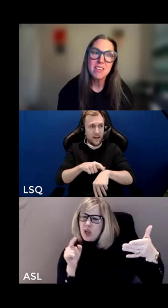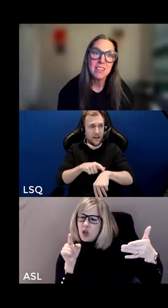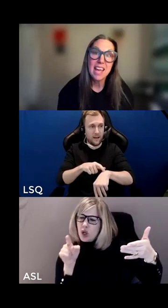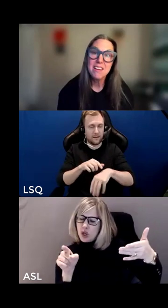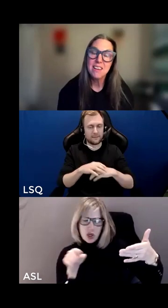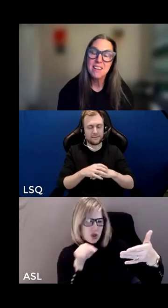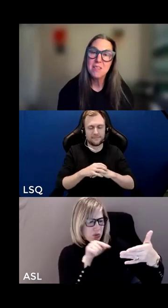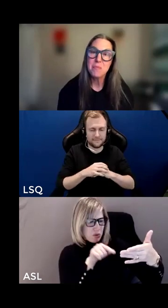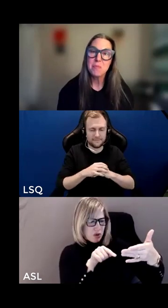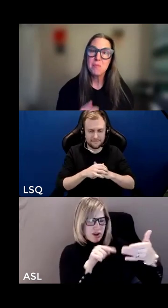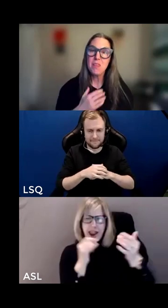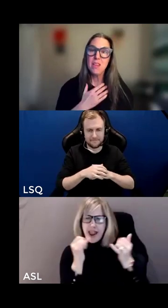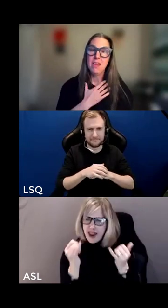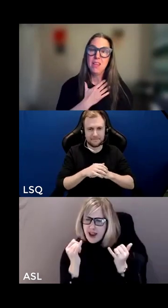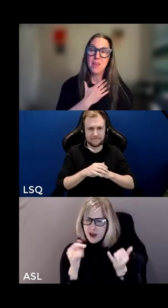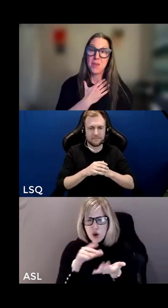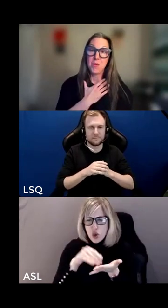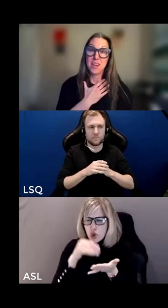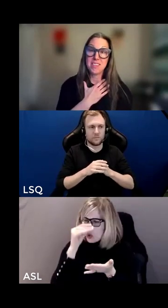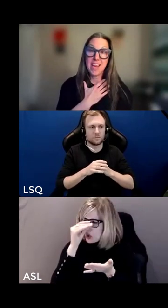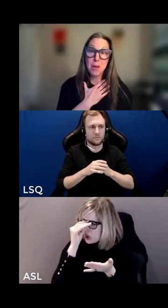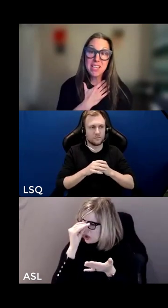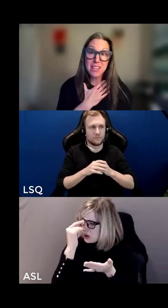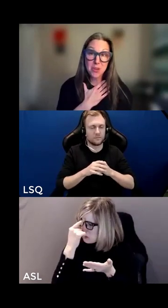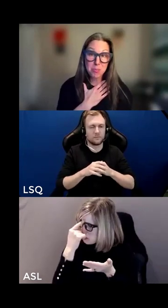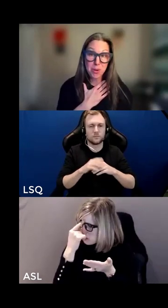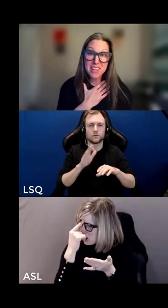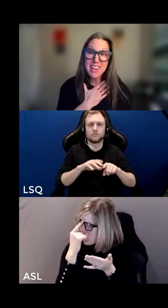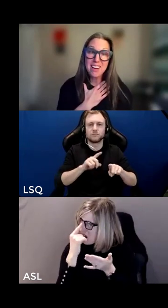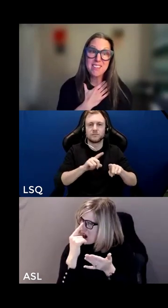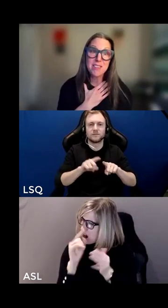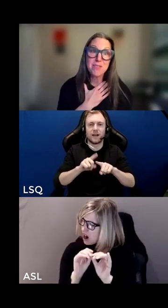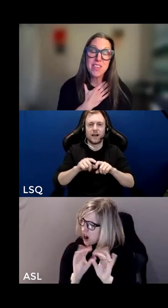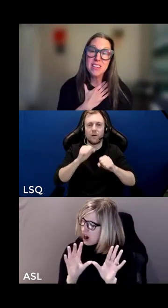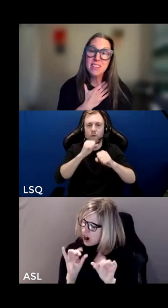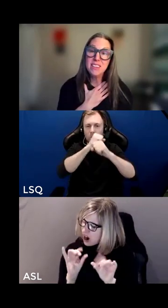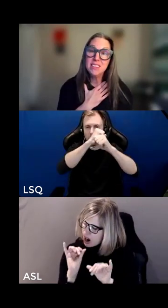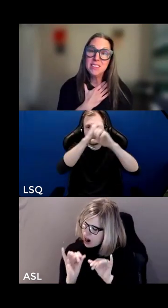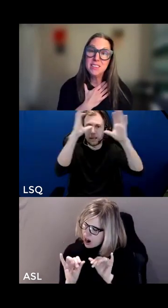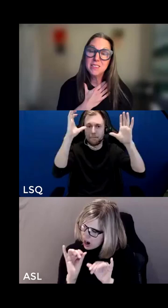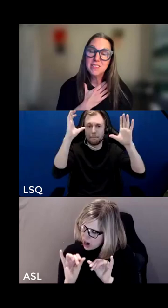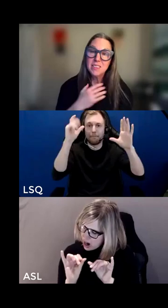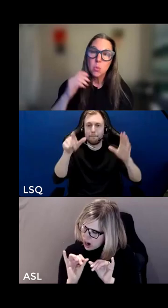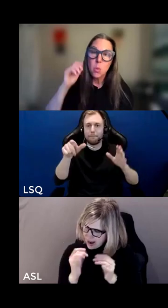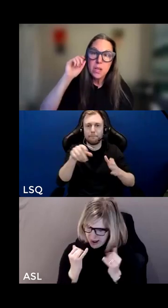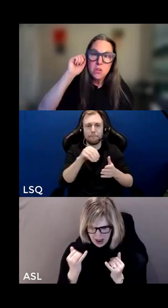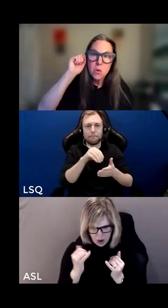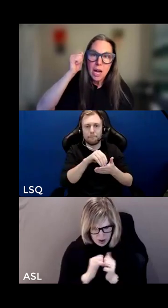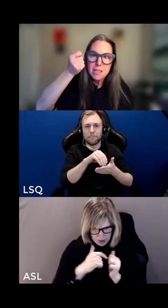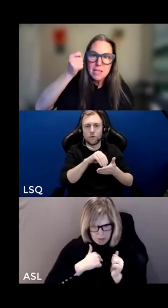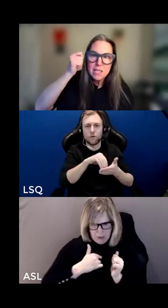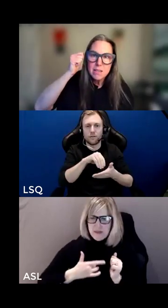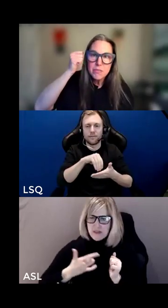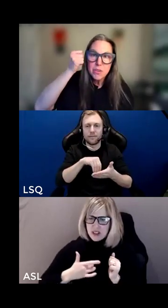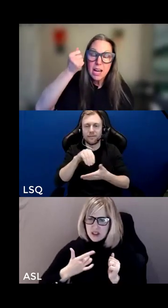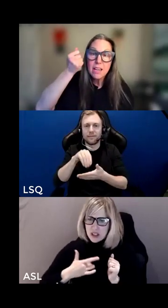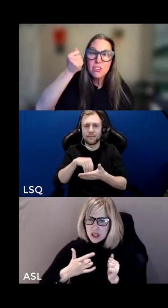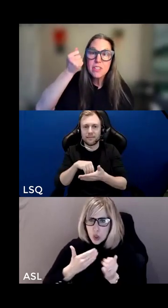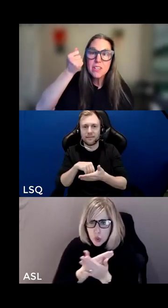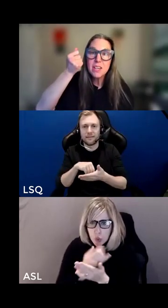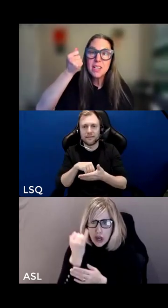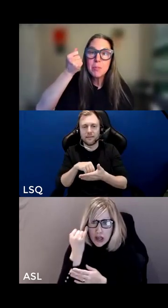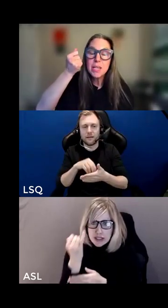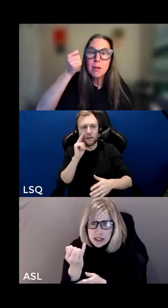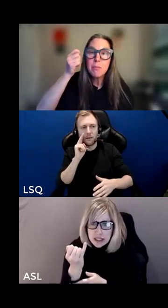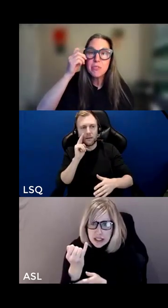insights are landing what is happening in your body how does this feel what new ideas for